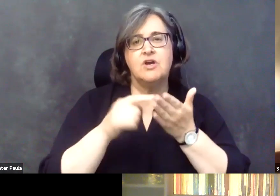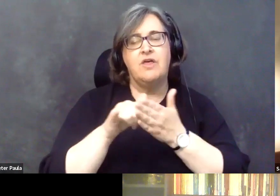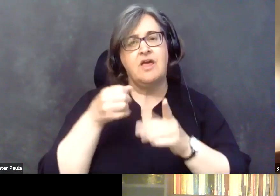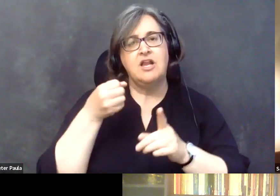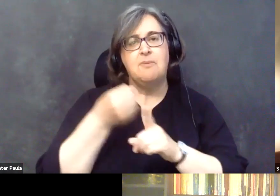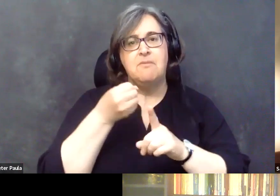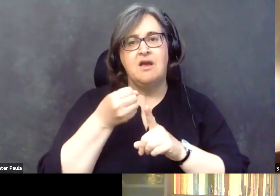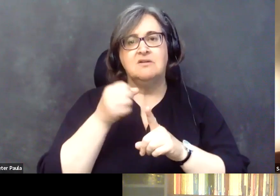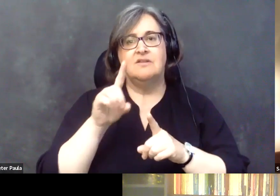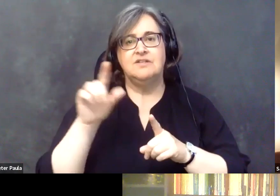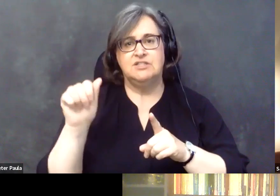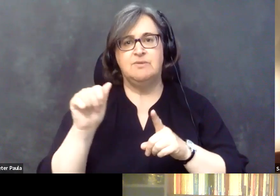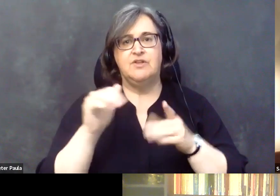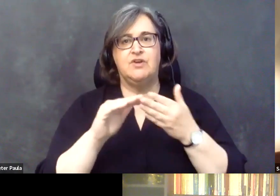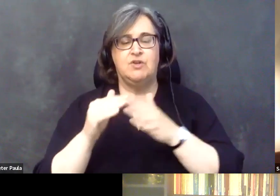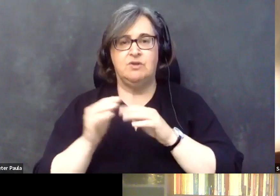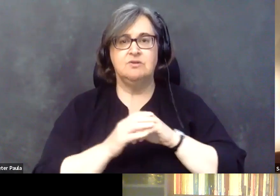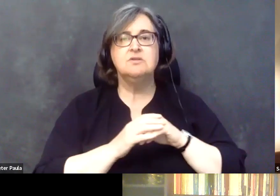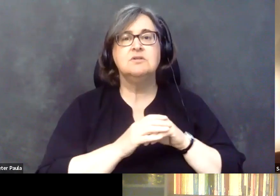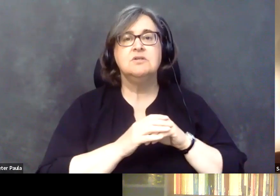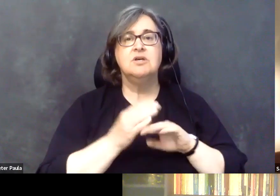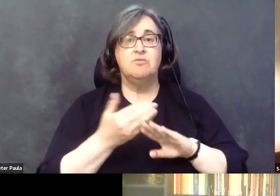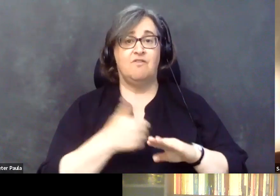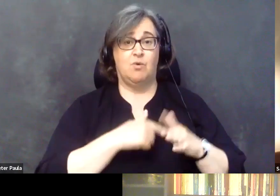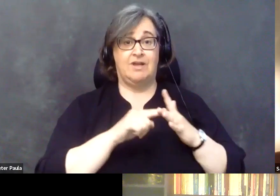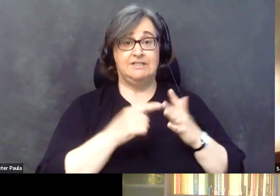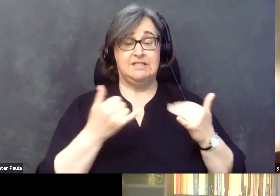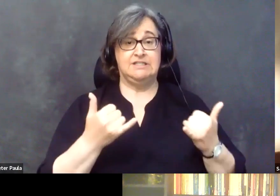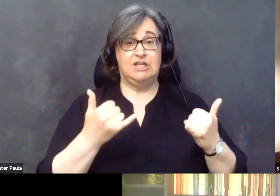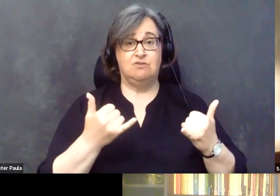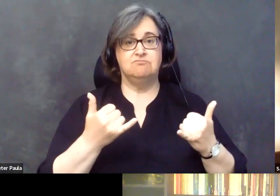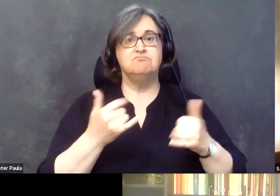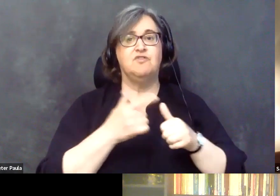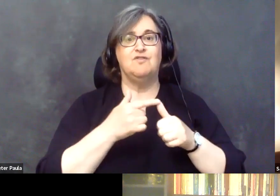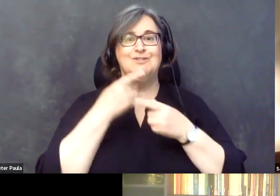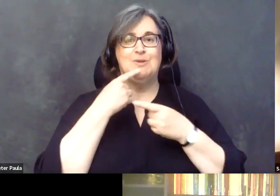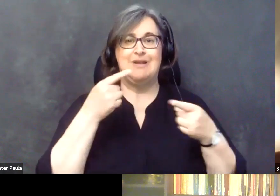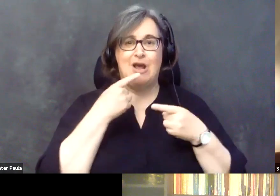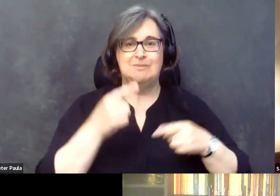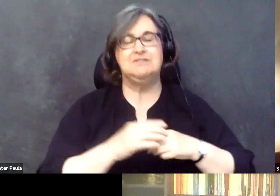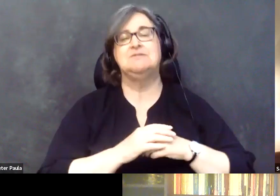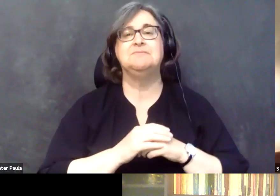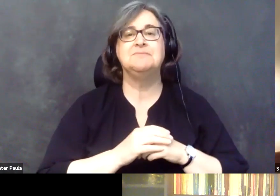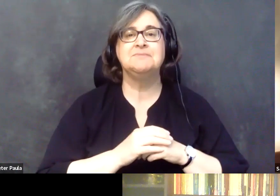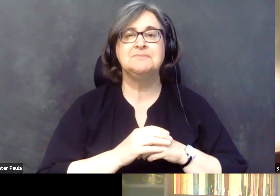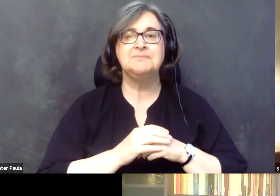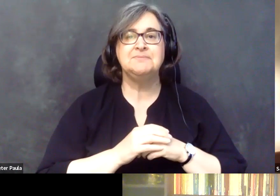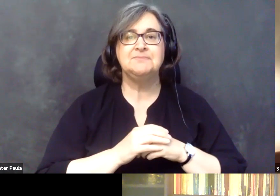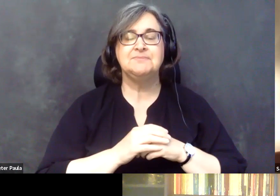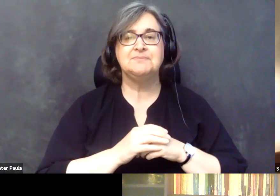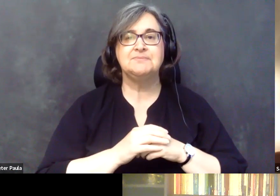have for some time. So before we get into today's topic, a couple housekeeping notes. There is